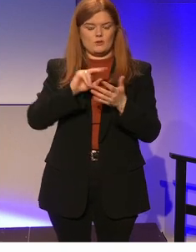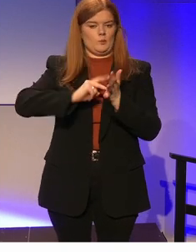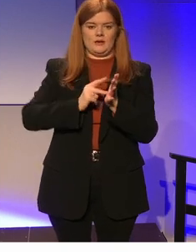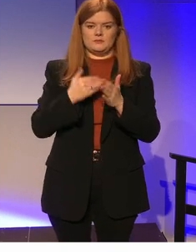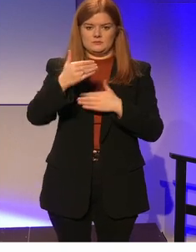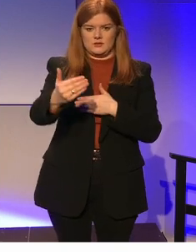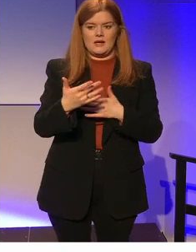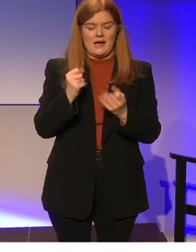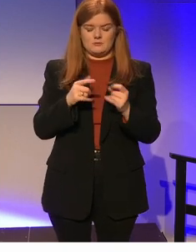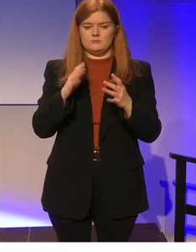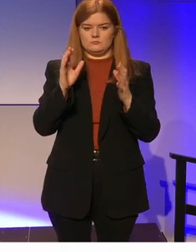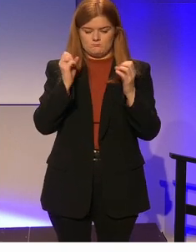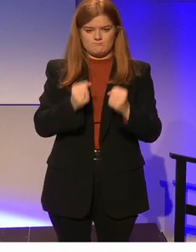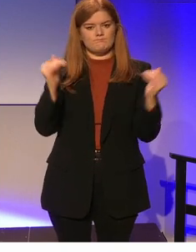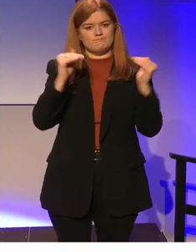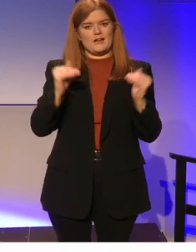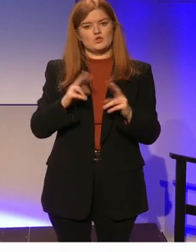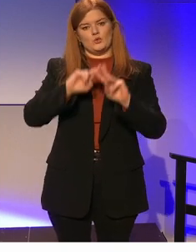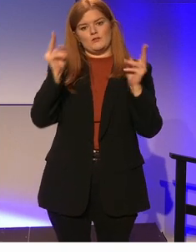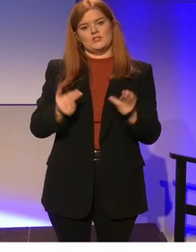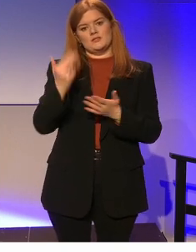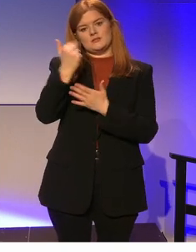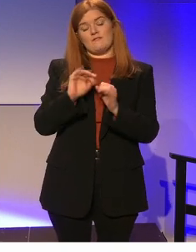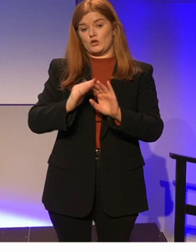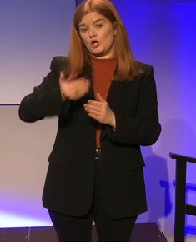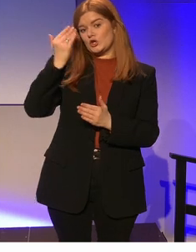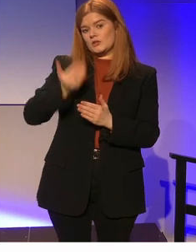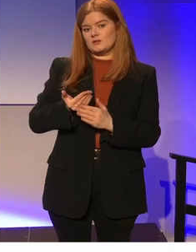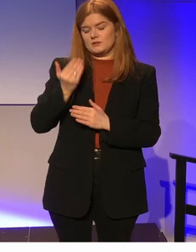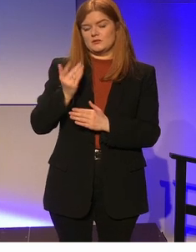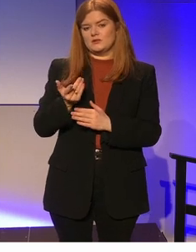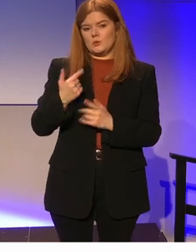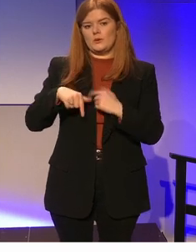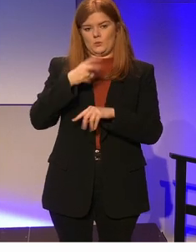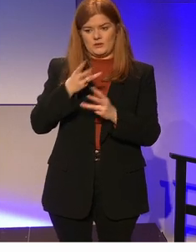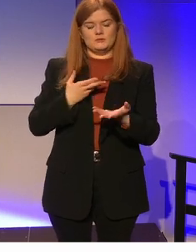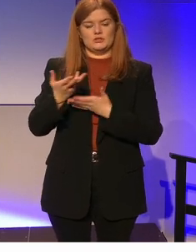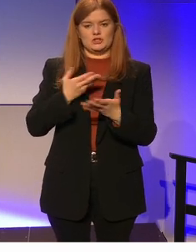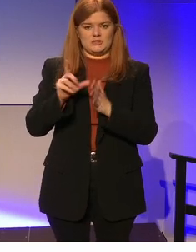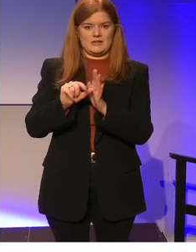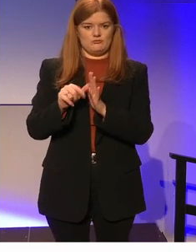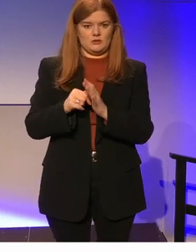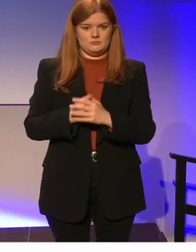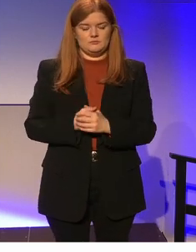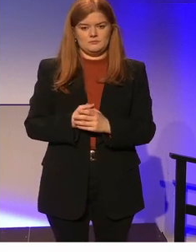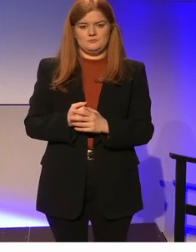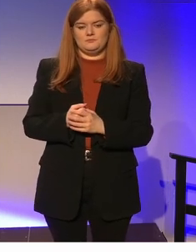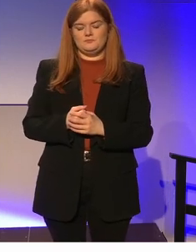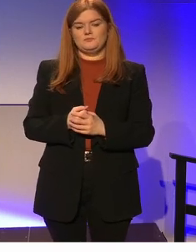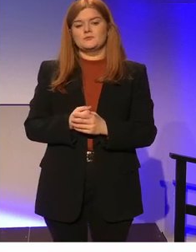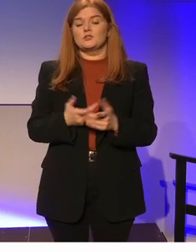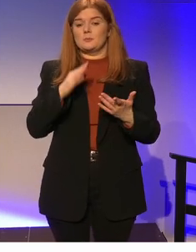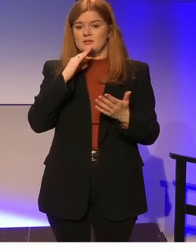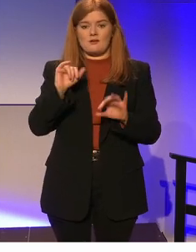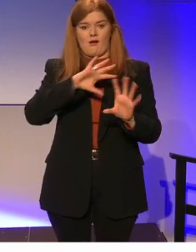we do and very much aligns with the universal design for learning that we're going to be discussing again in the conference later